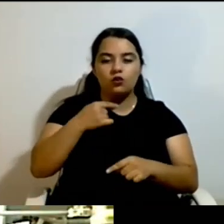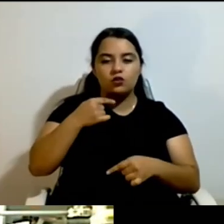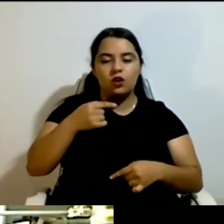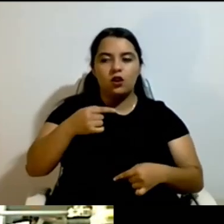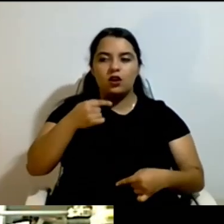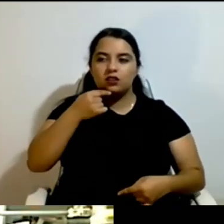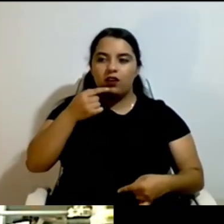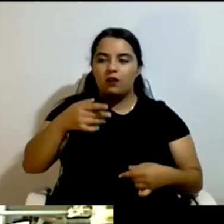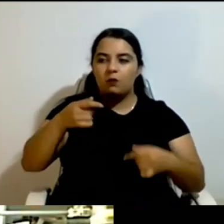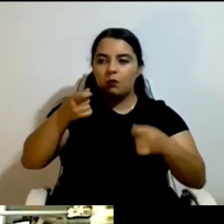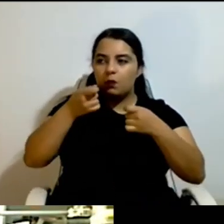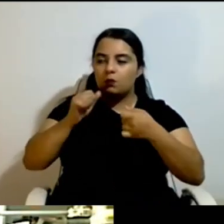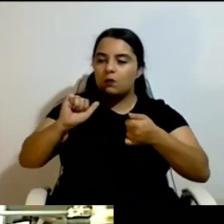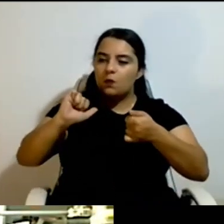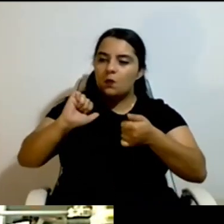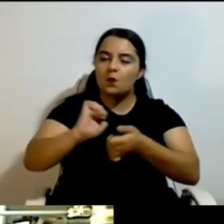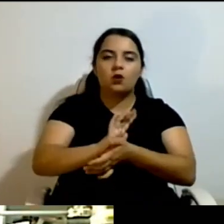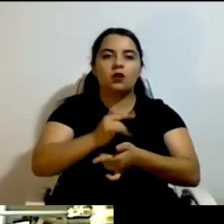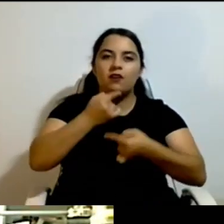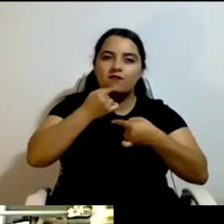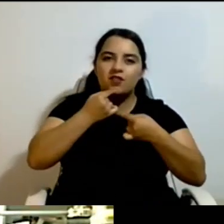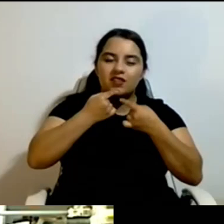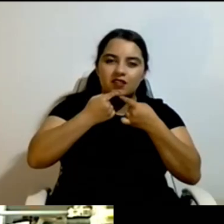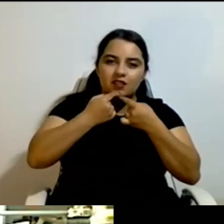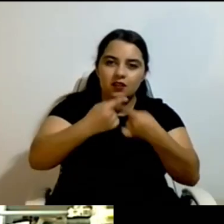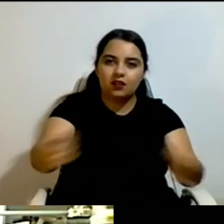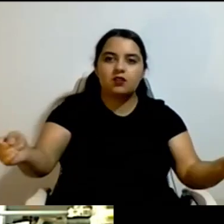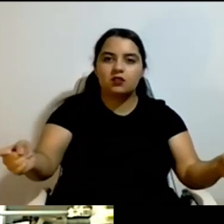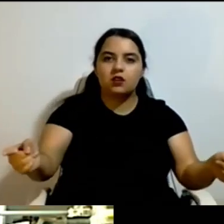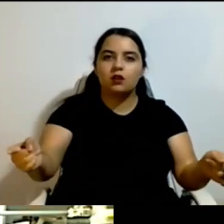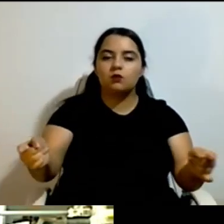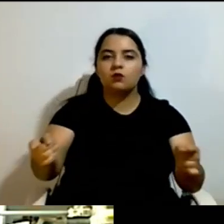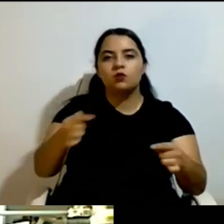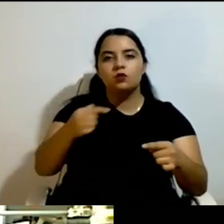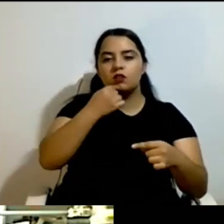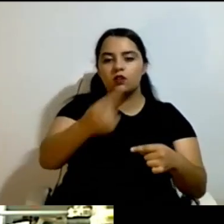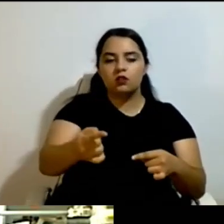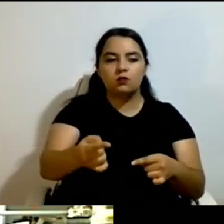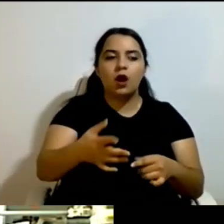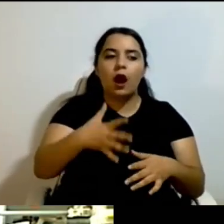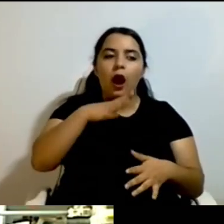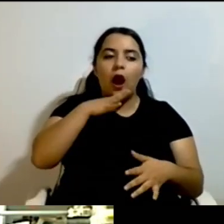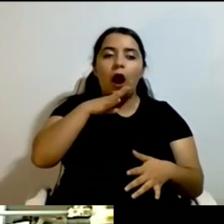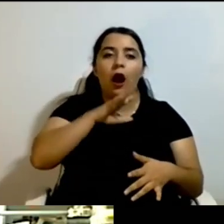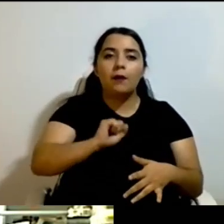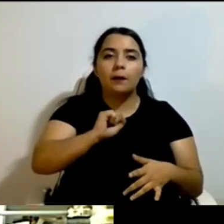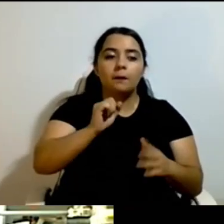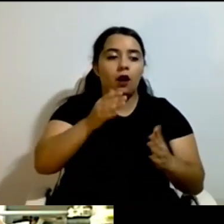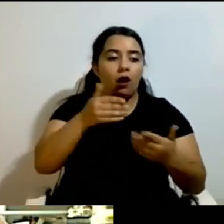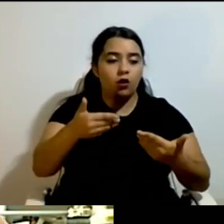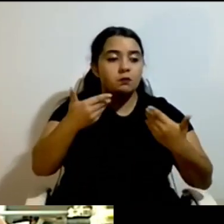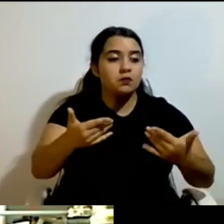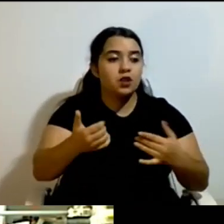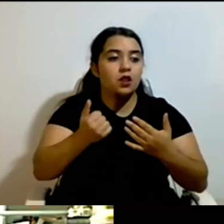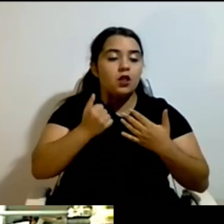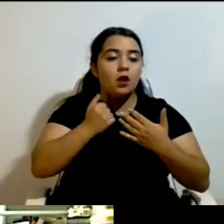needs now personal assistance for that child. Otherwise, the child will die. And since this was in all the media was a very